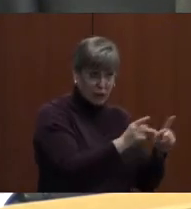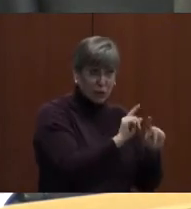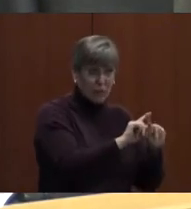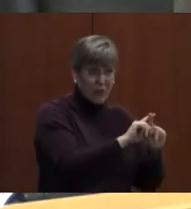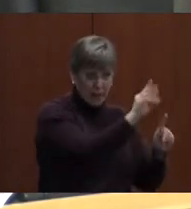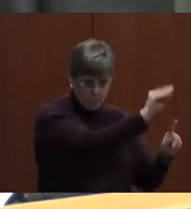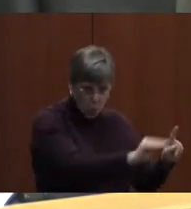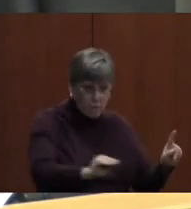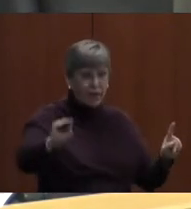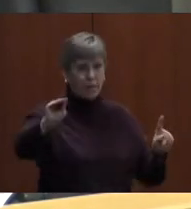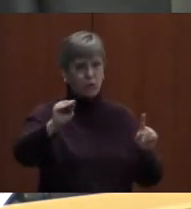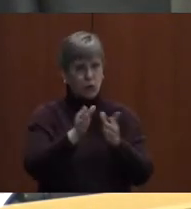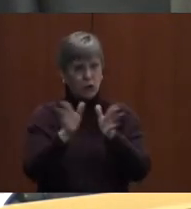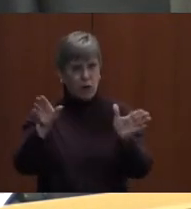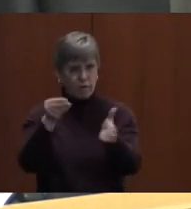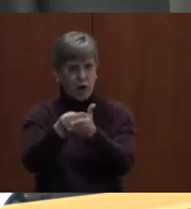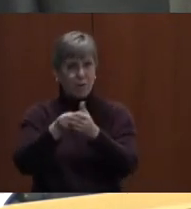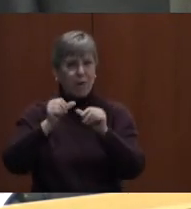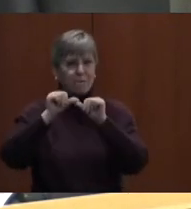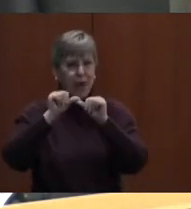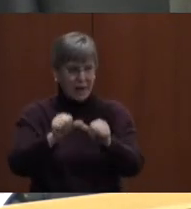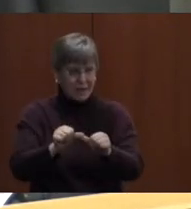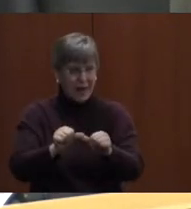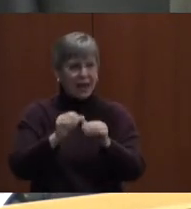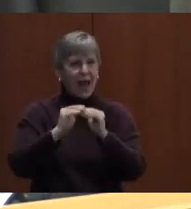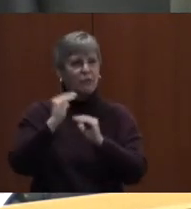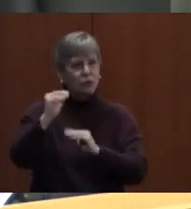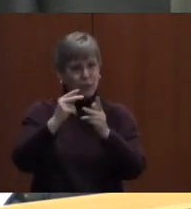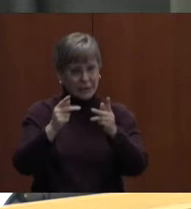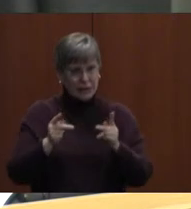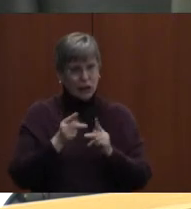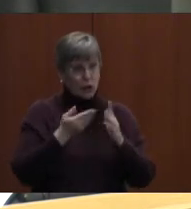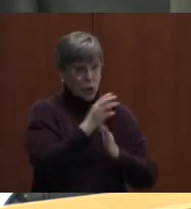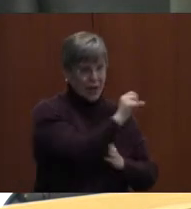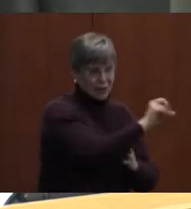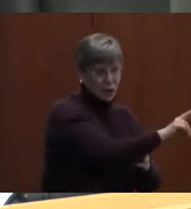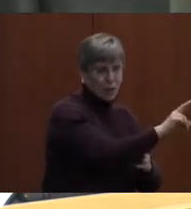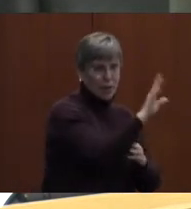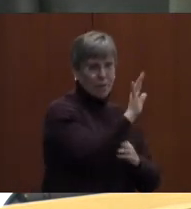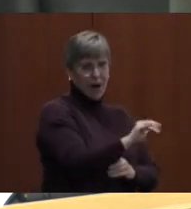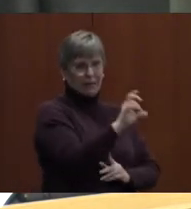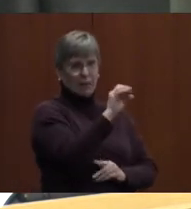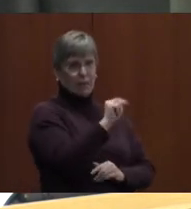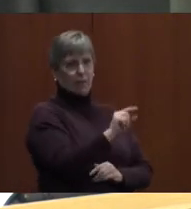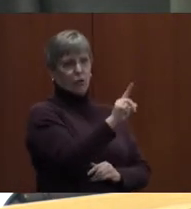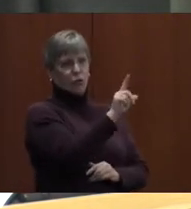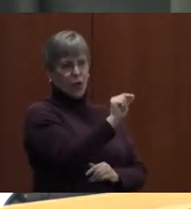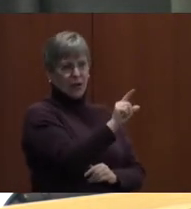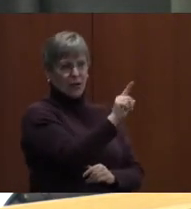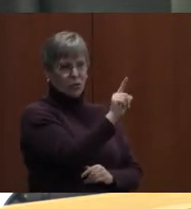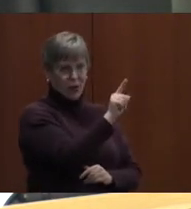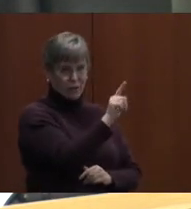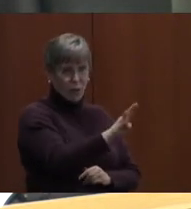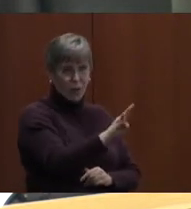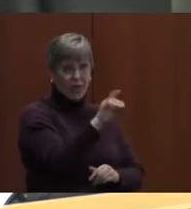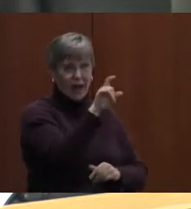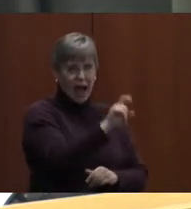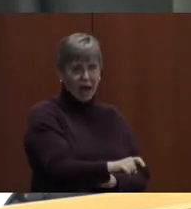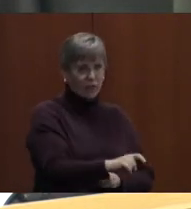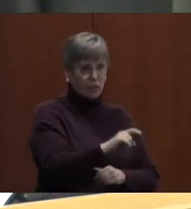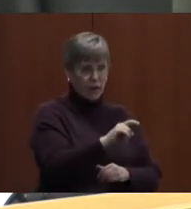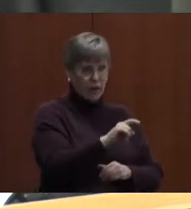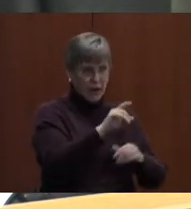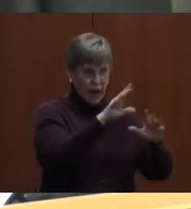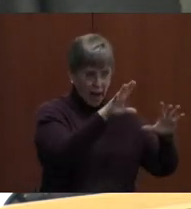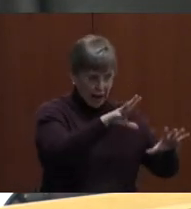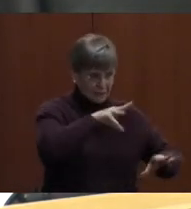move into the budget, but you could maintain additional positions through ESSER. But by September 2024, they would have to be absorbed